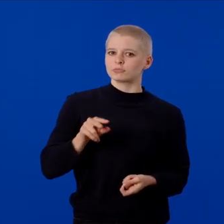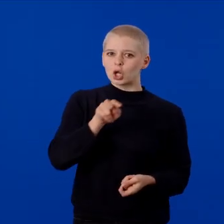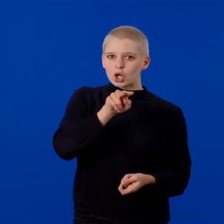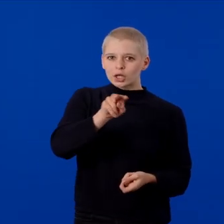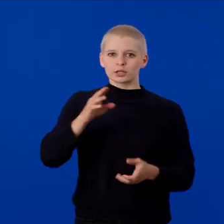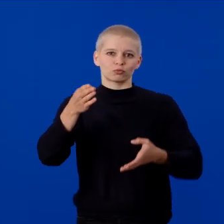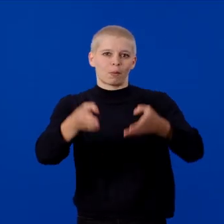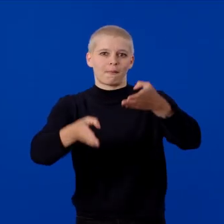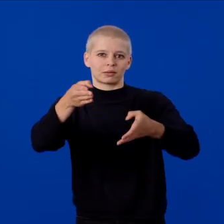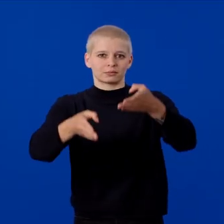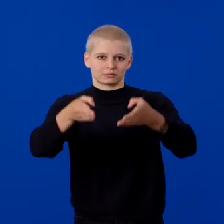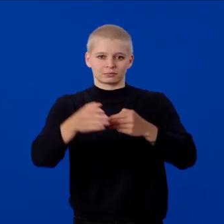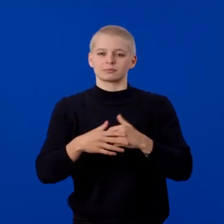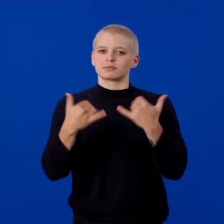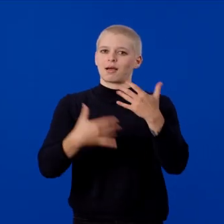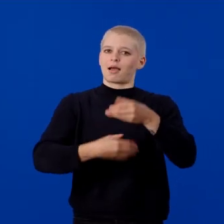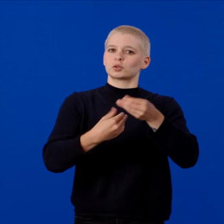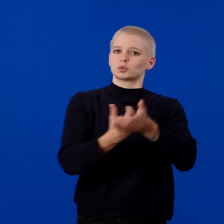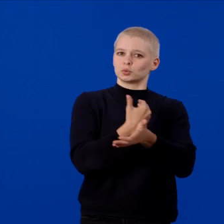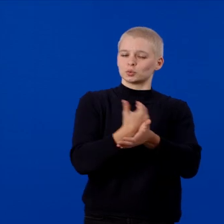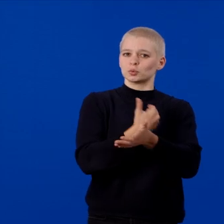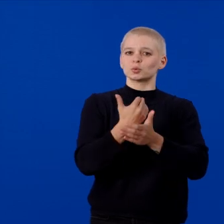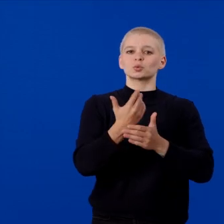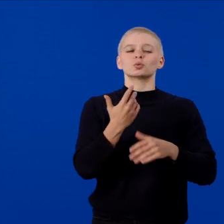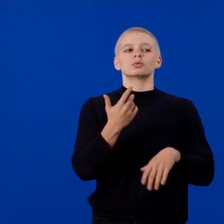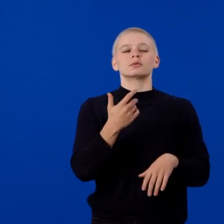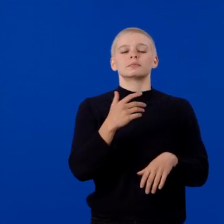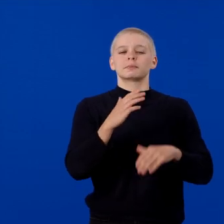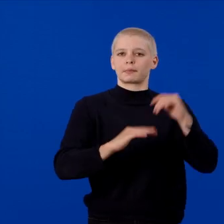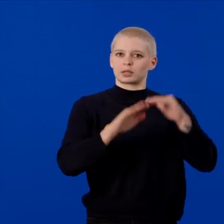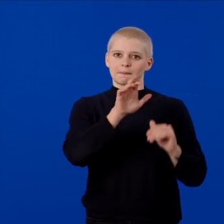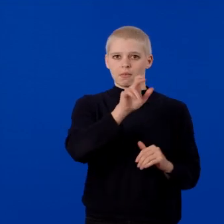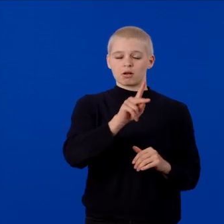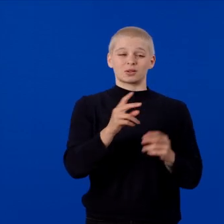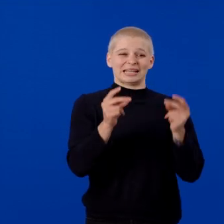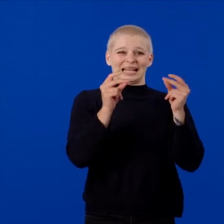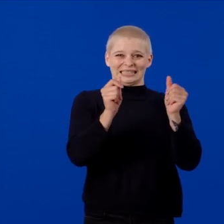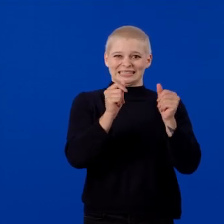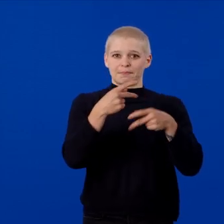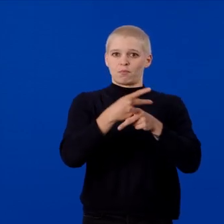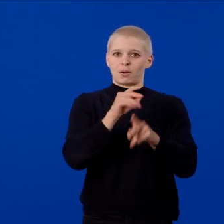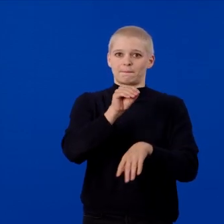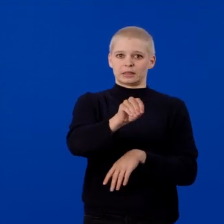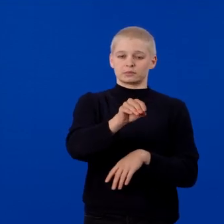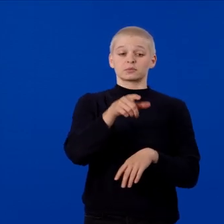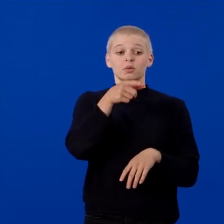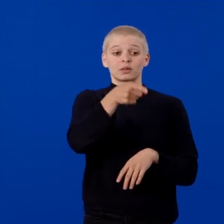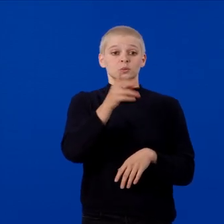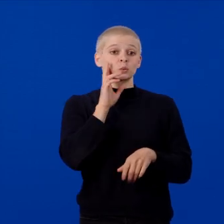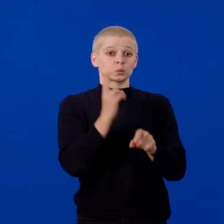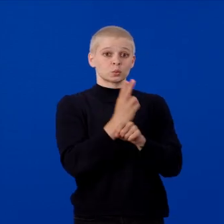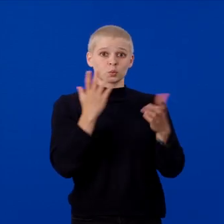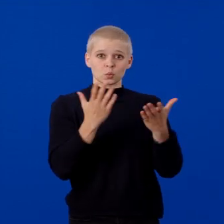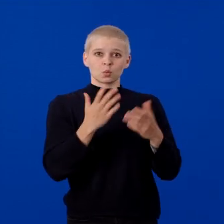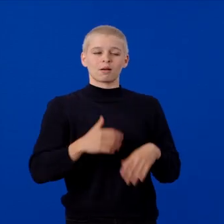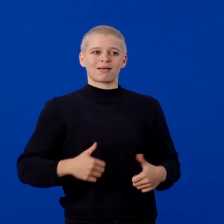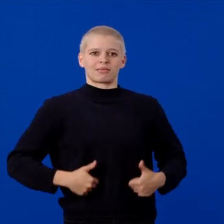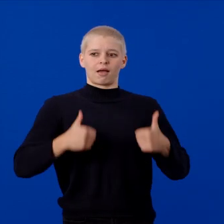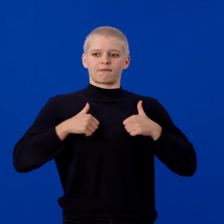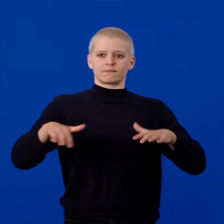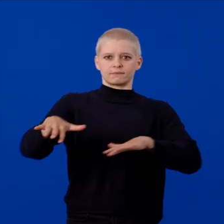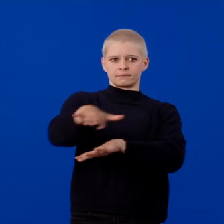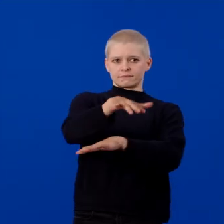Now add a new building block called Instant Content Placement. This building block uses Live Depth Sensing data